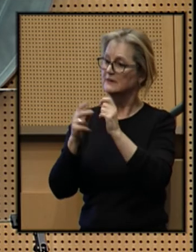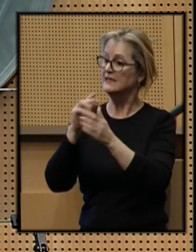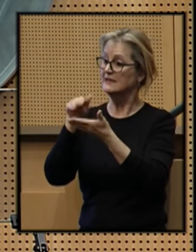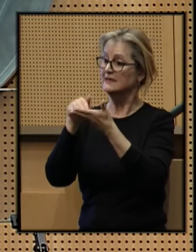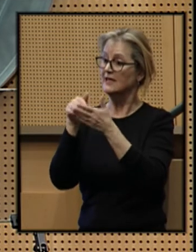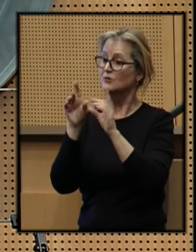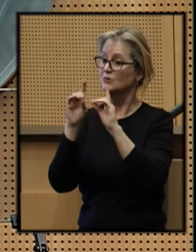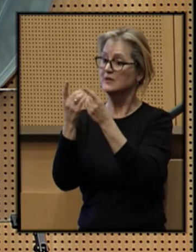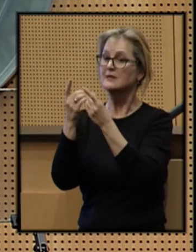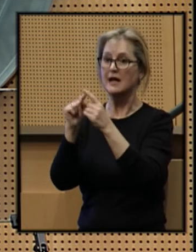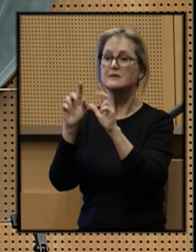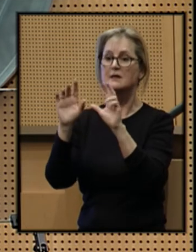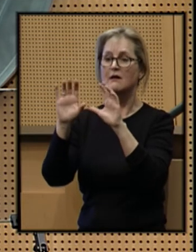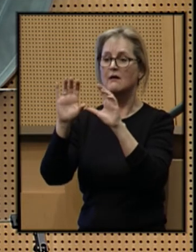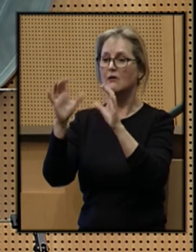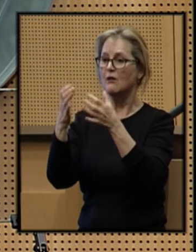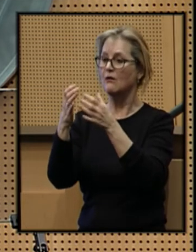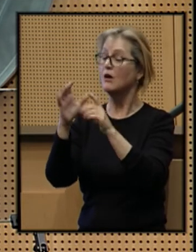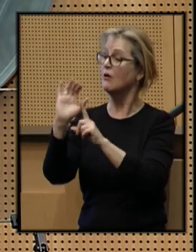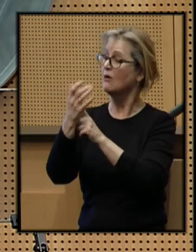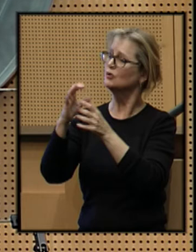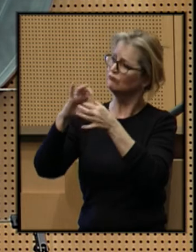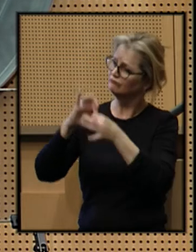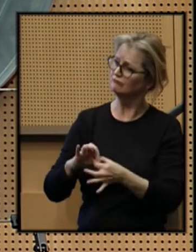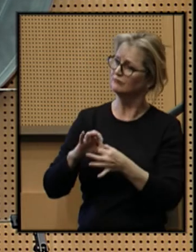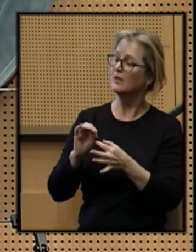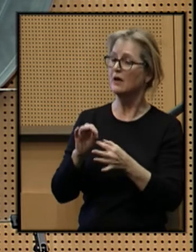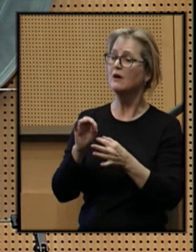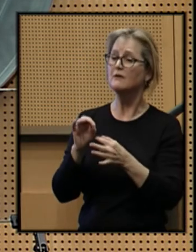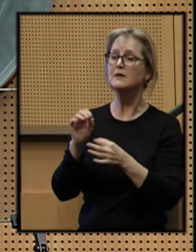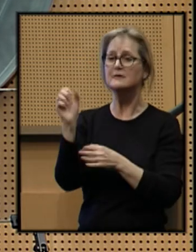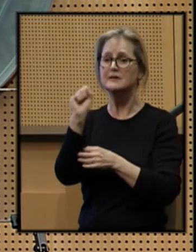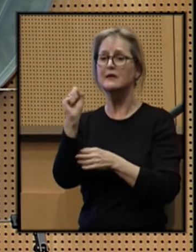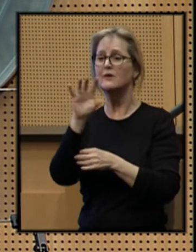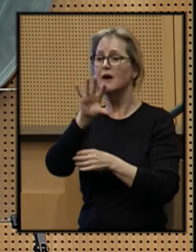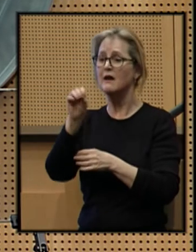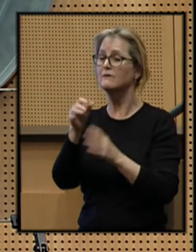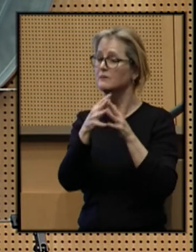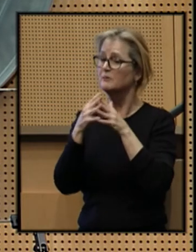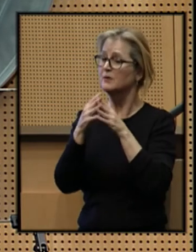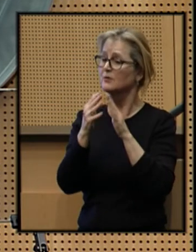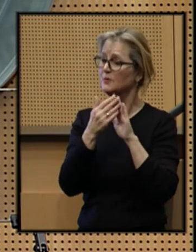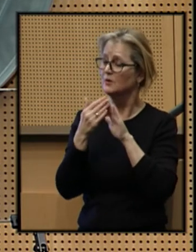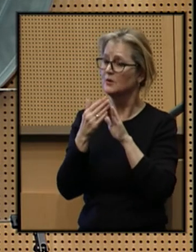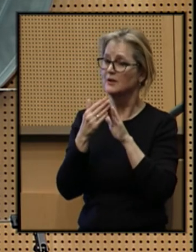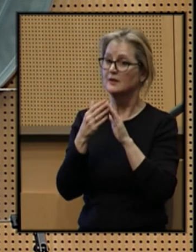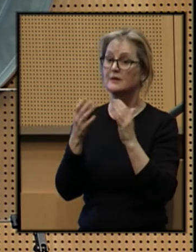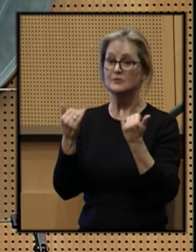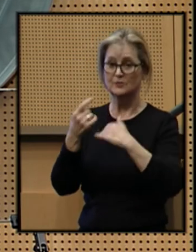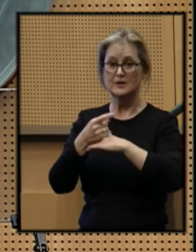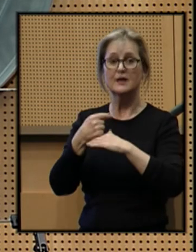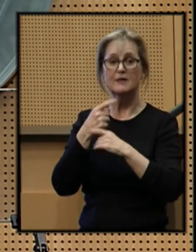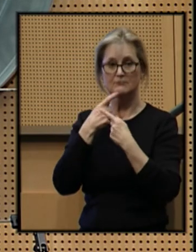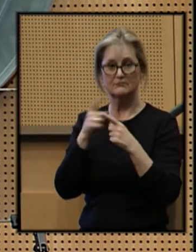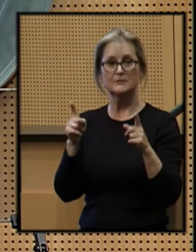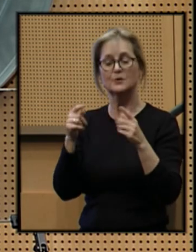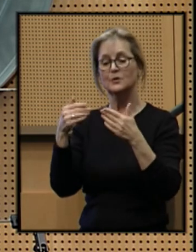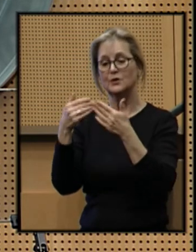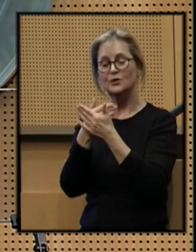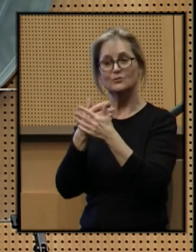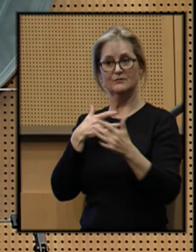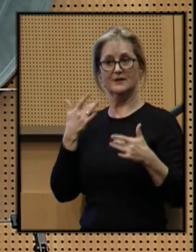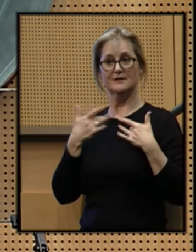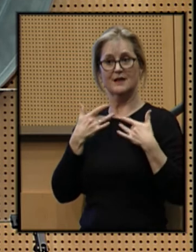as the cultural anchor of Seattle's African-American community. And today, I'm announcing a new